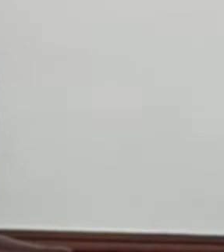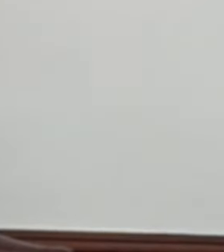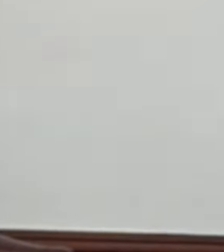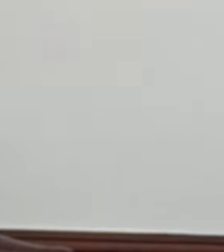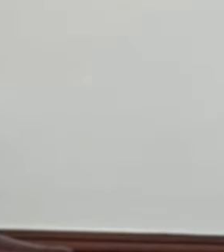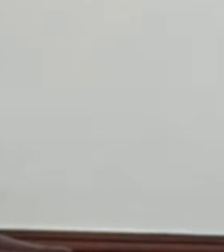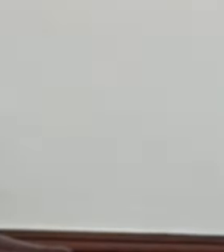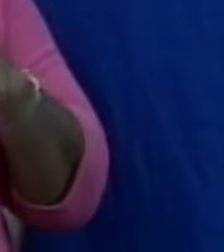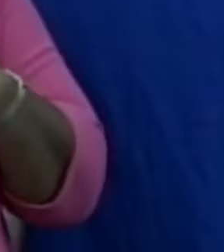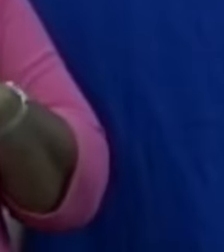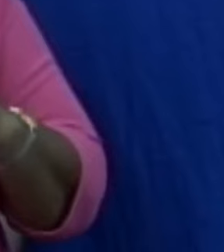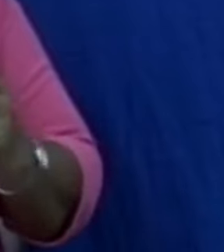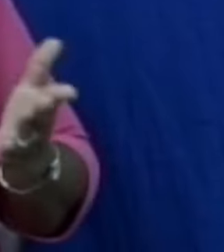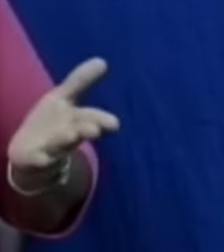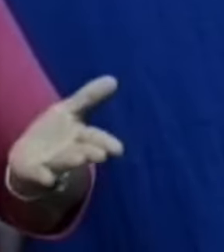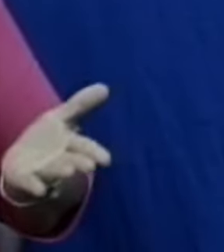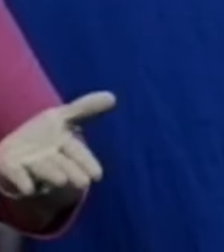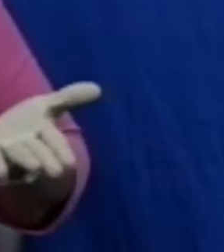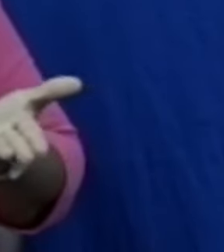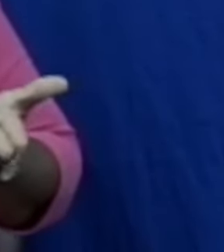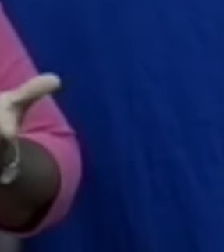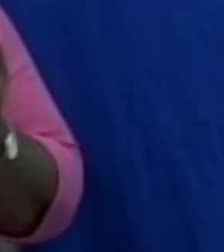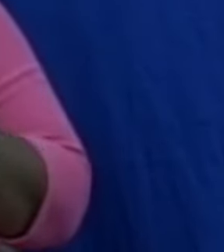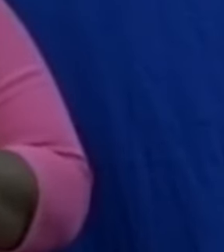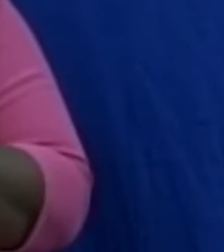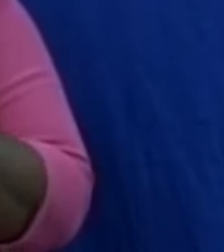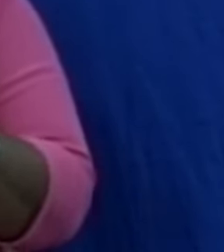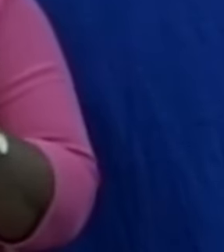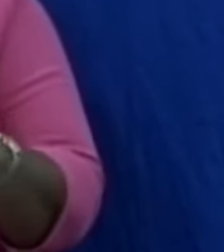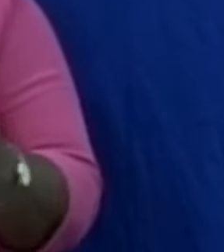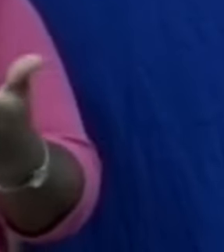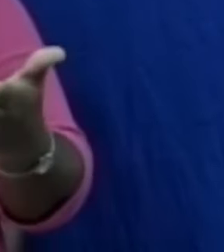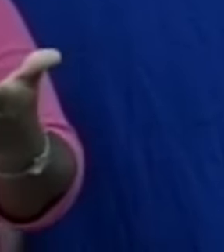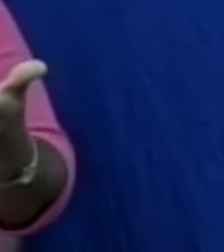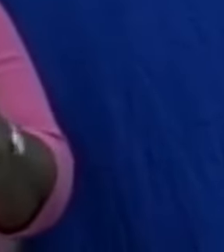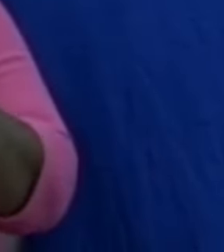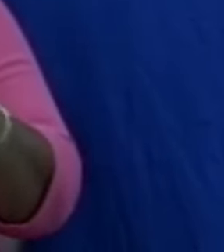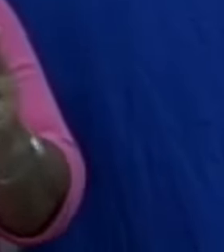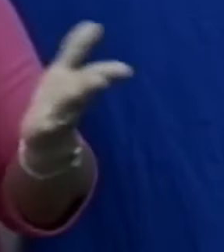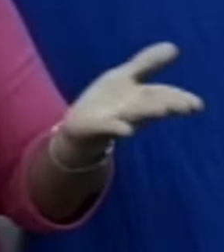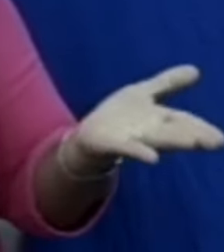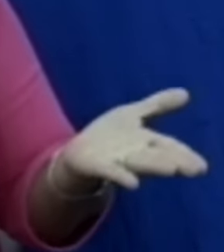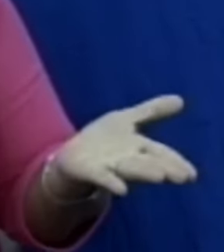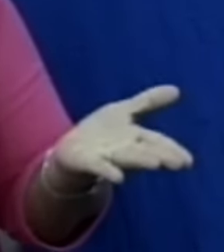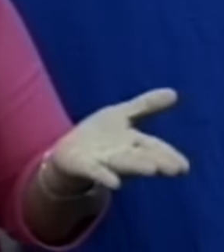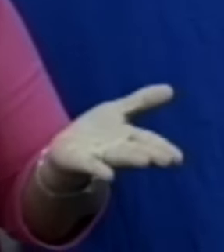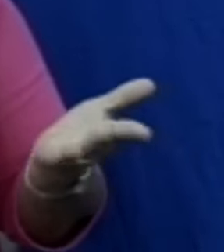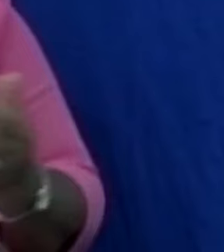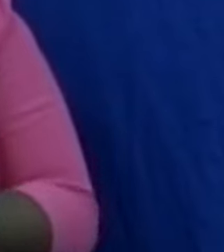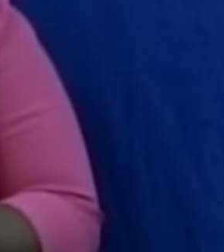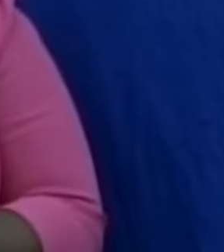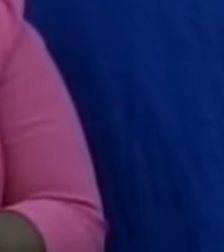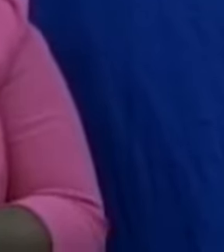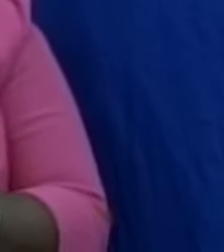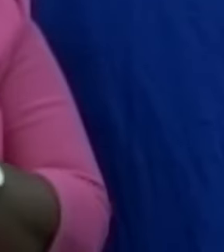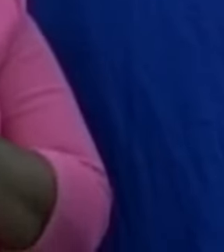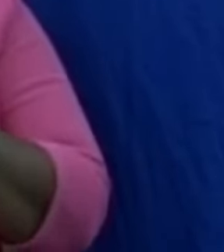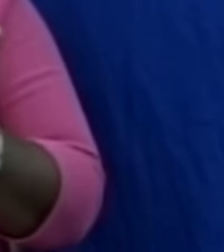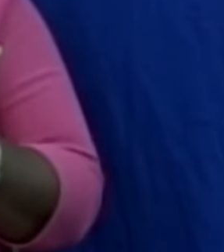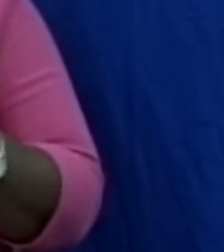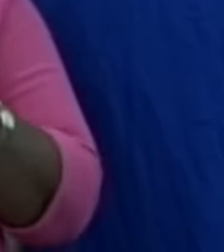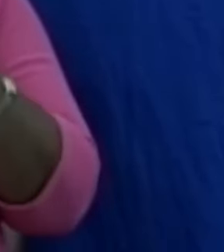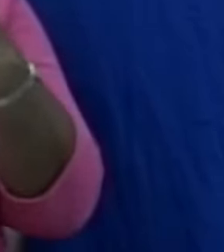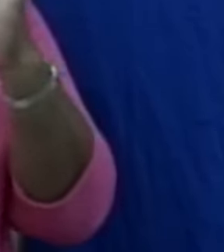They can't hear the debate. Maybe they can't read it subsequently, but they can't hear the debate to understand how these